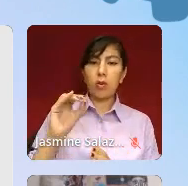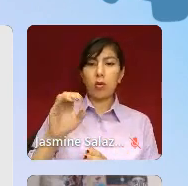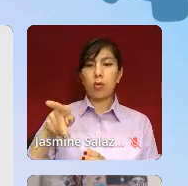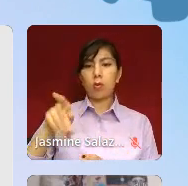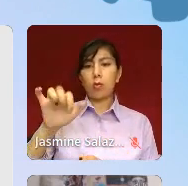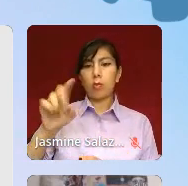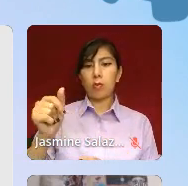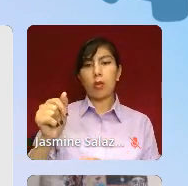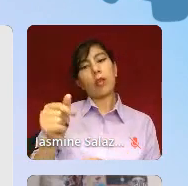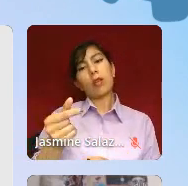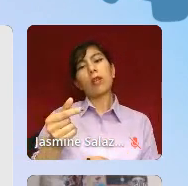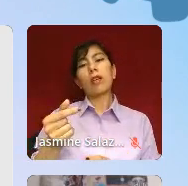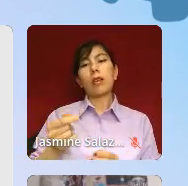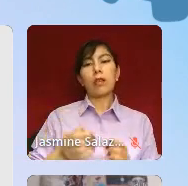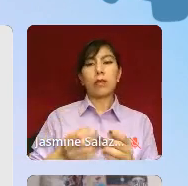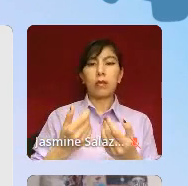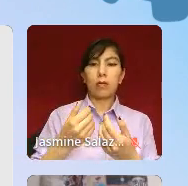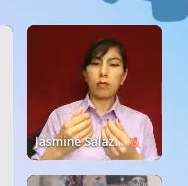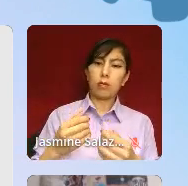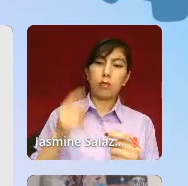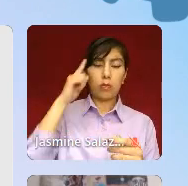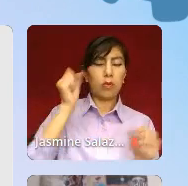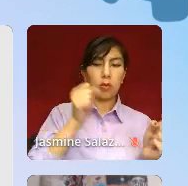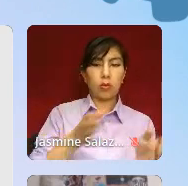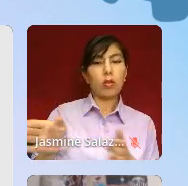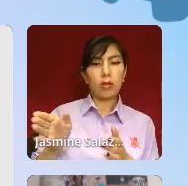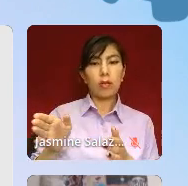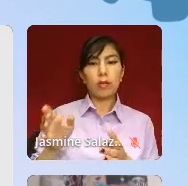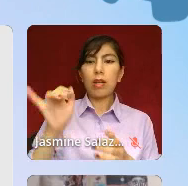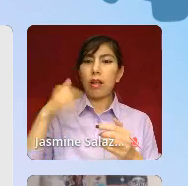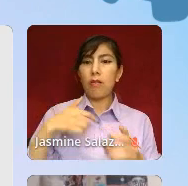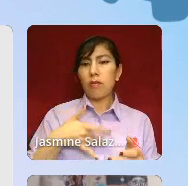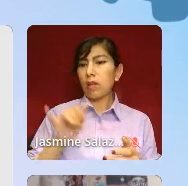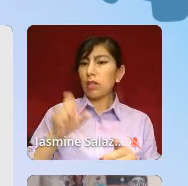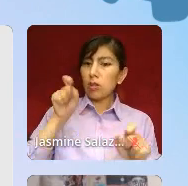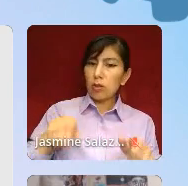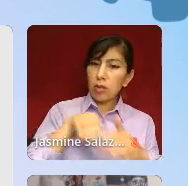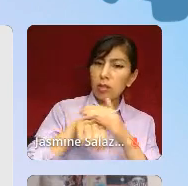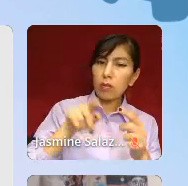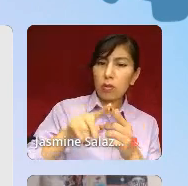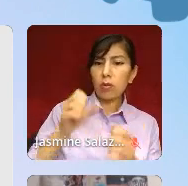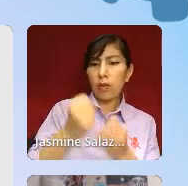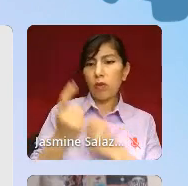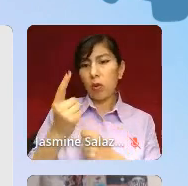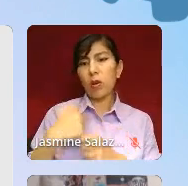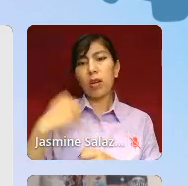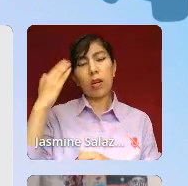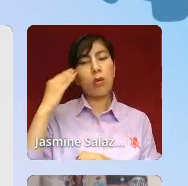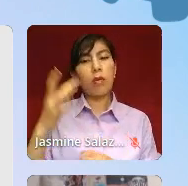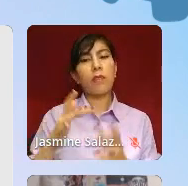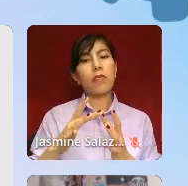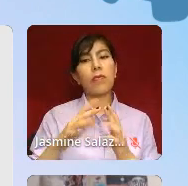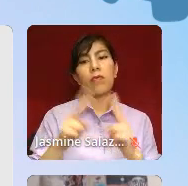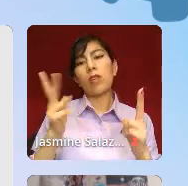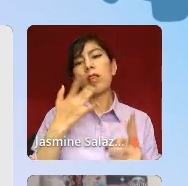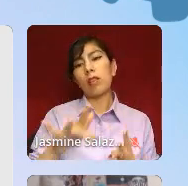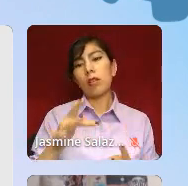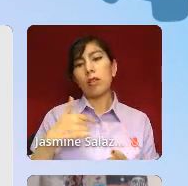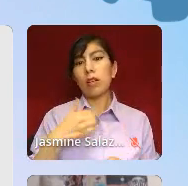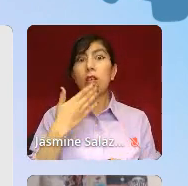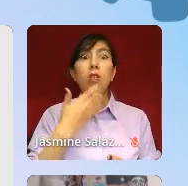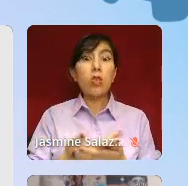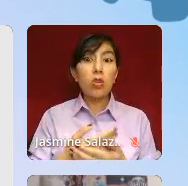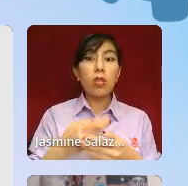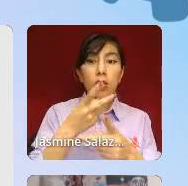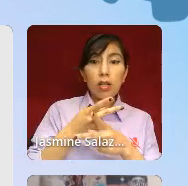approaches that are person-centered trauma-informed should be accessible and available to everyone. And I know I'm really lucky that I got good care. And I